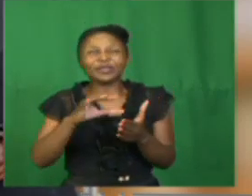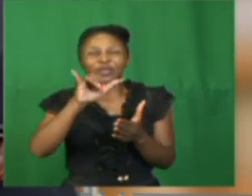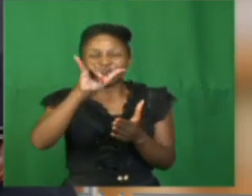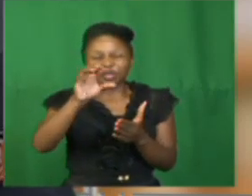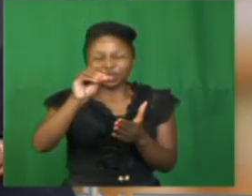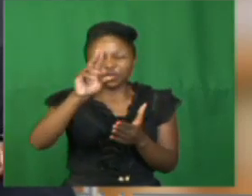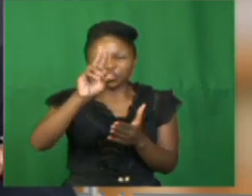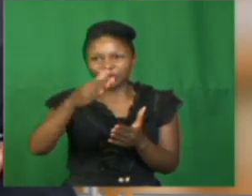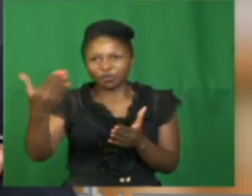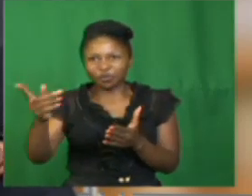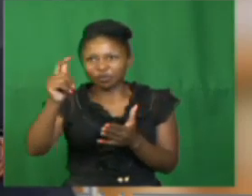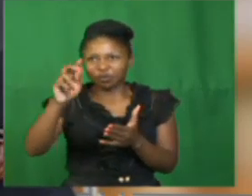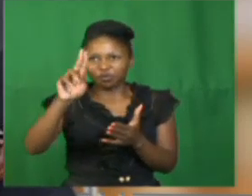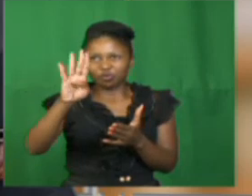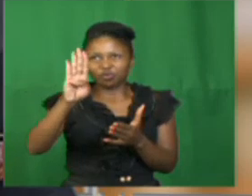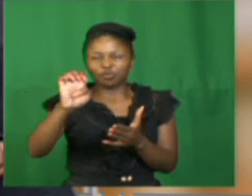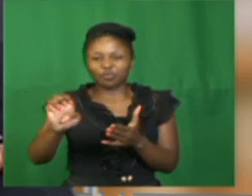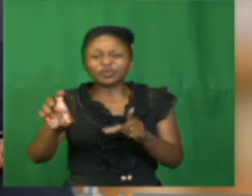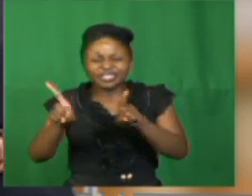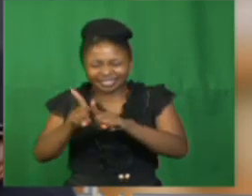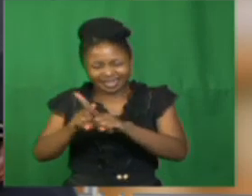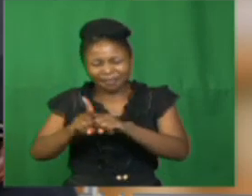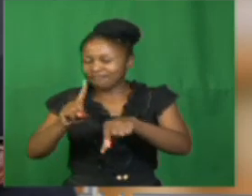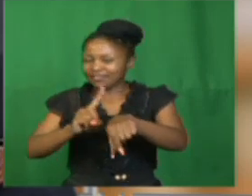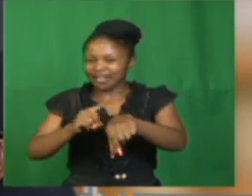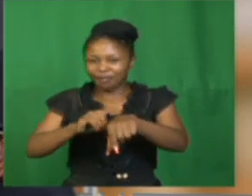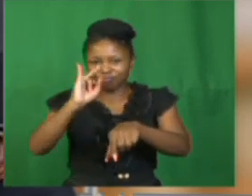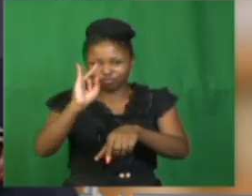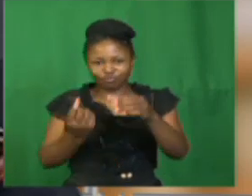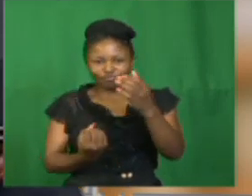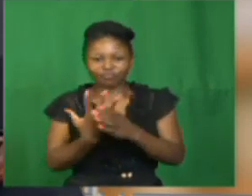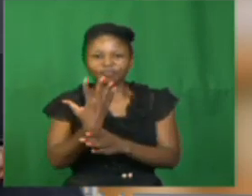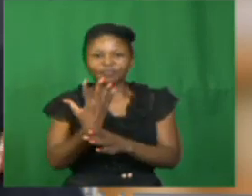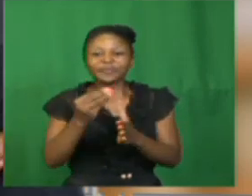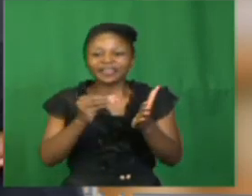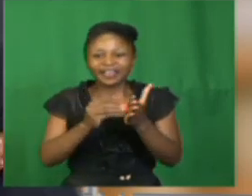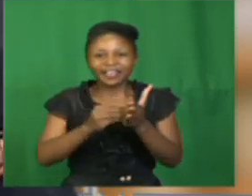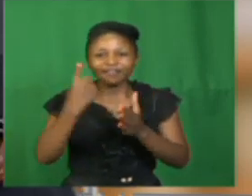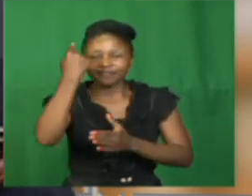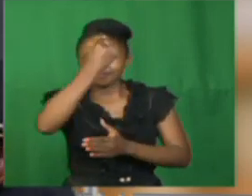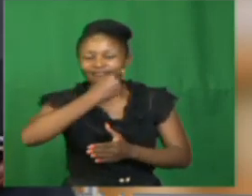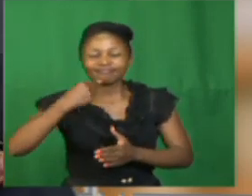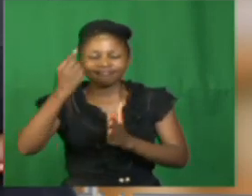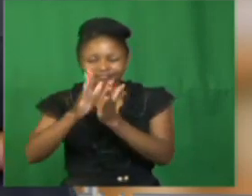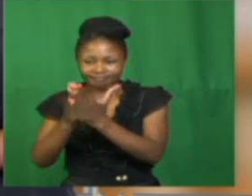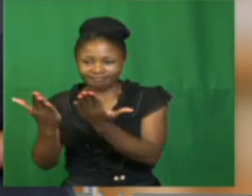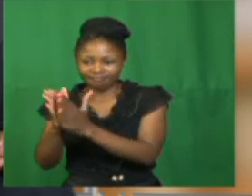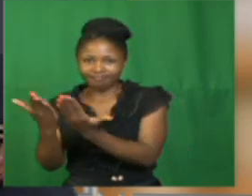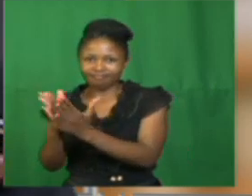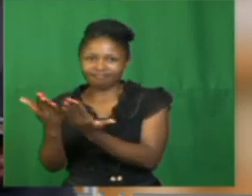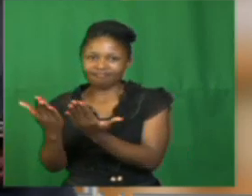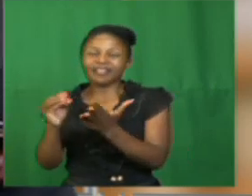where we air live, same time we air live on Eswadini TV. We also have our Facebook page, Written Eswadini TV.